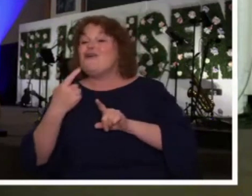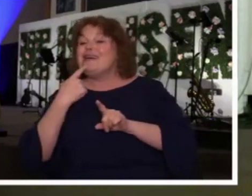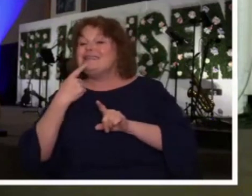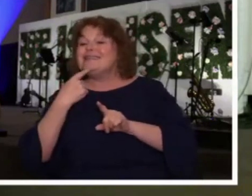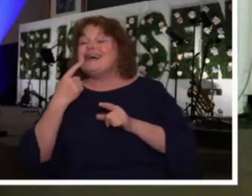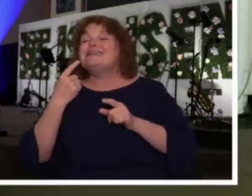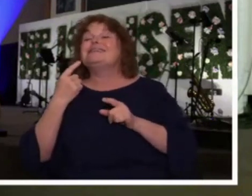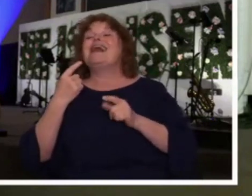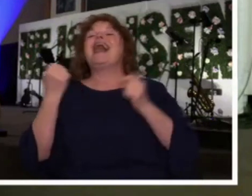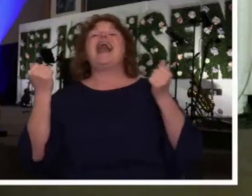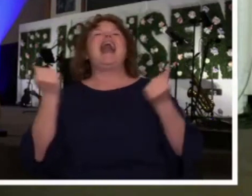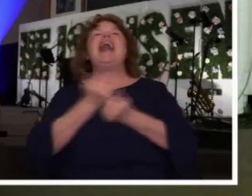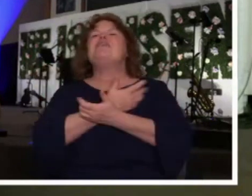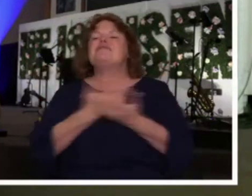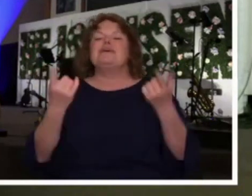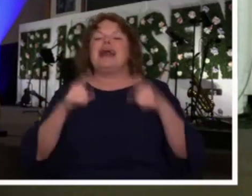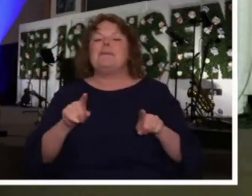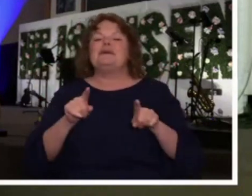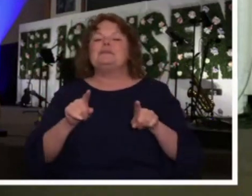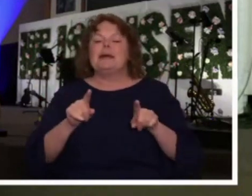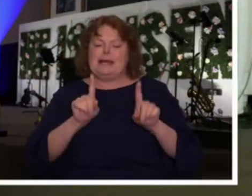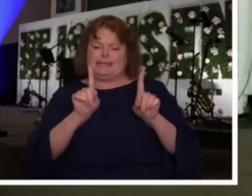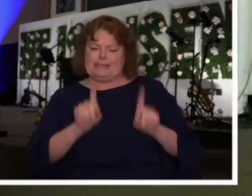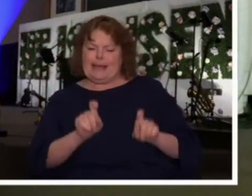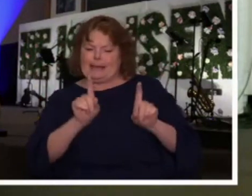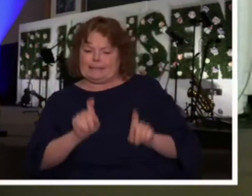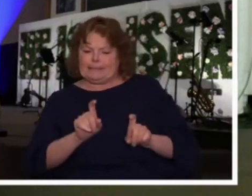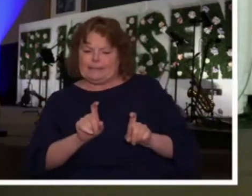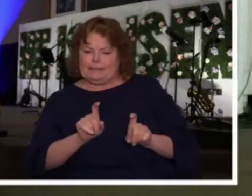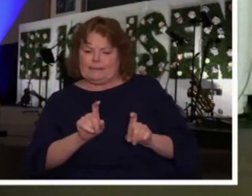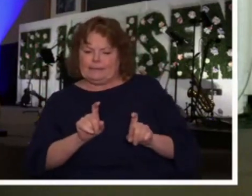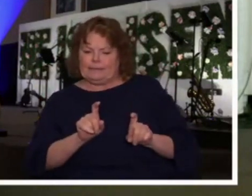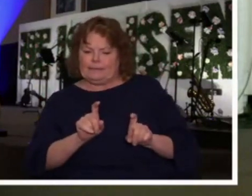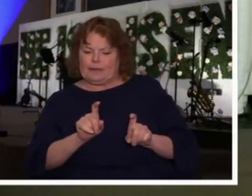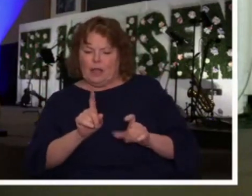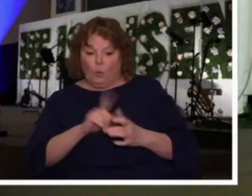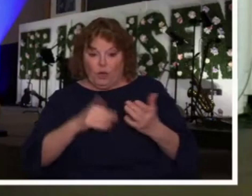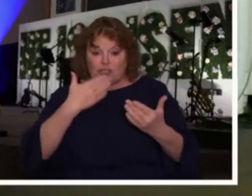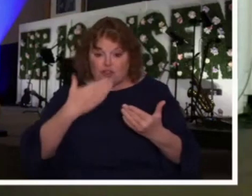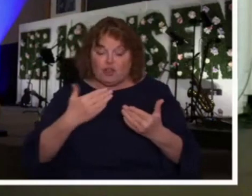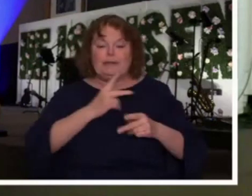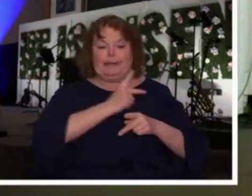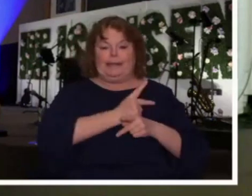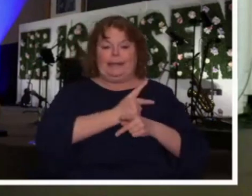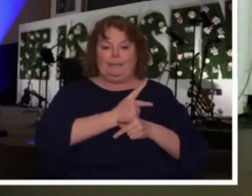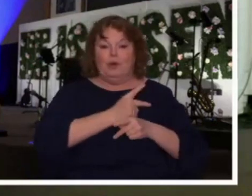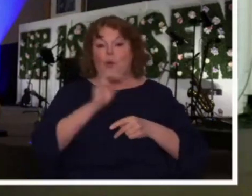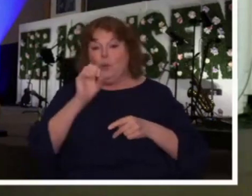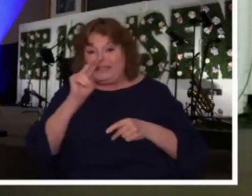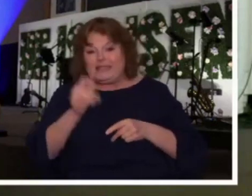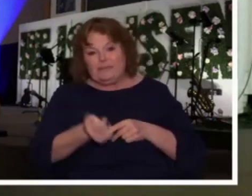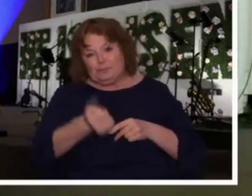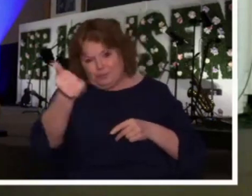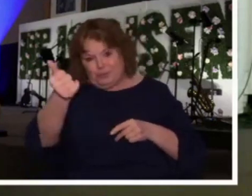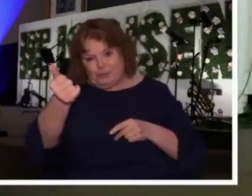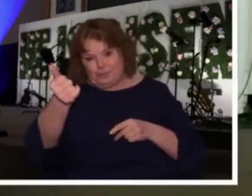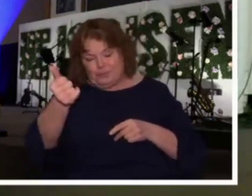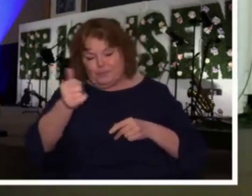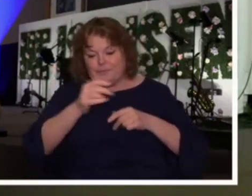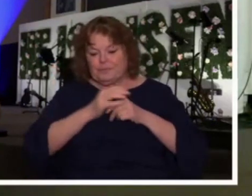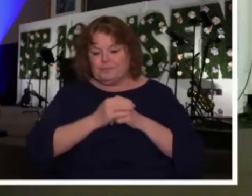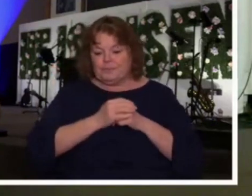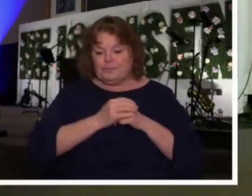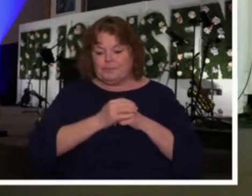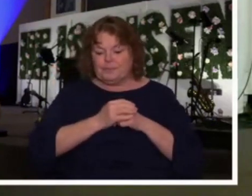everything. hold on to the good. Avoid every kind of evil. I will admit to you that it is easier from a